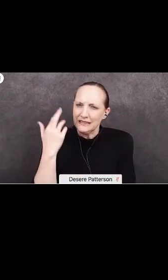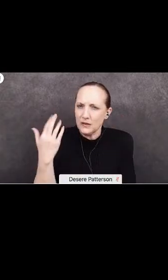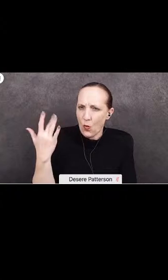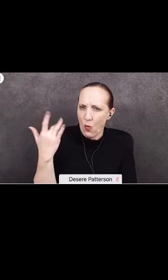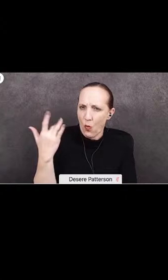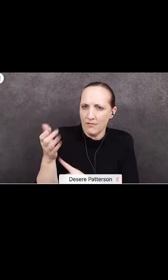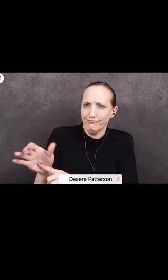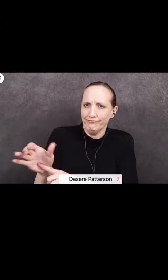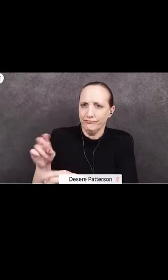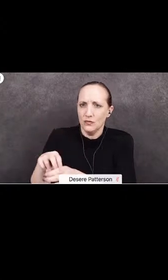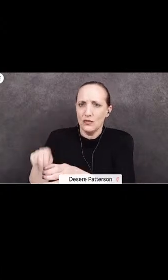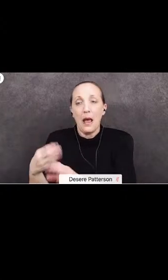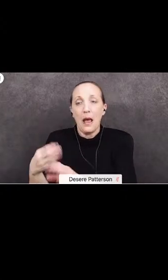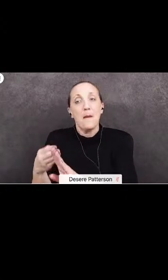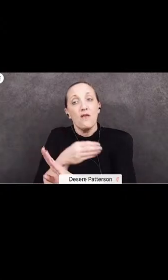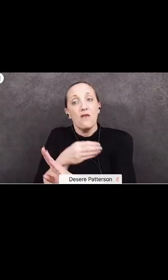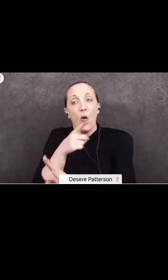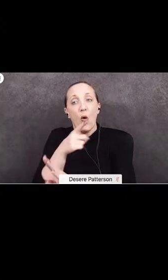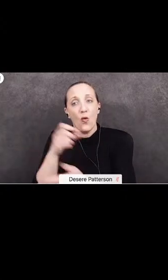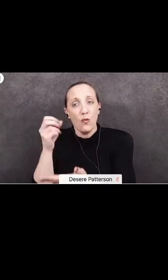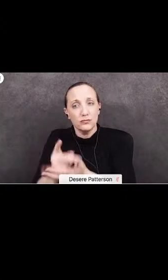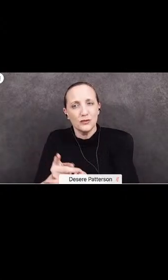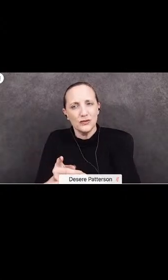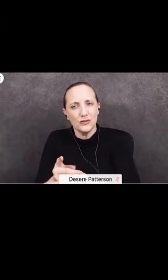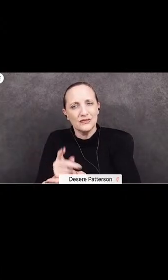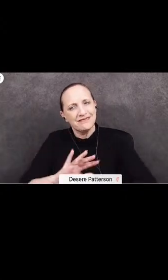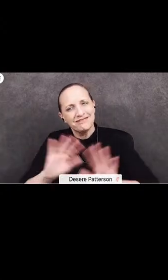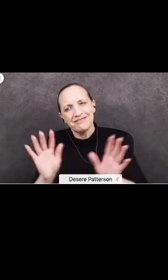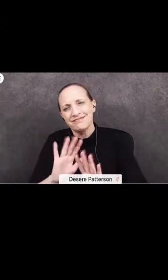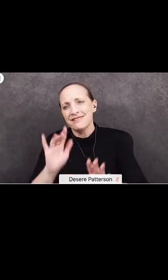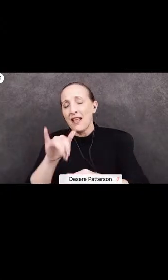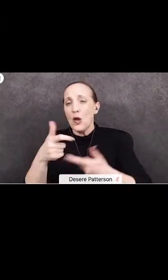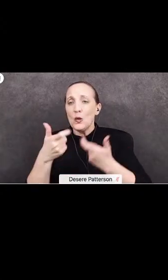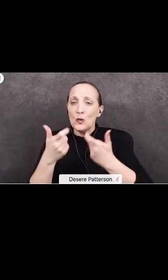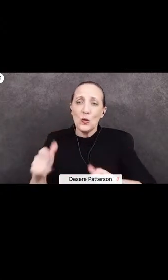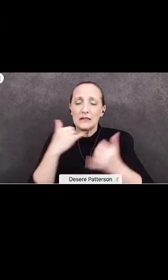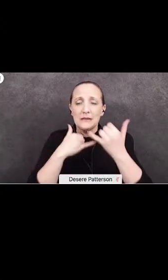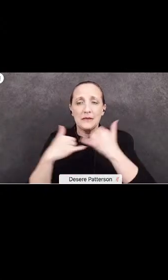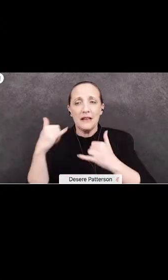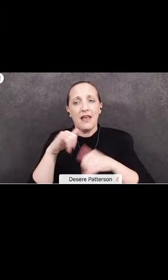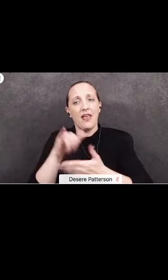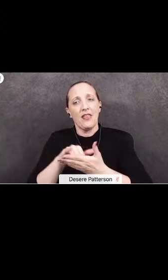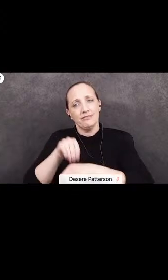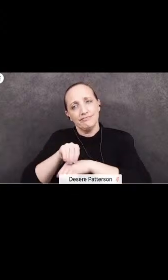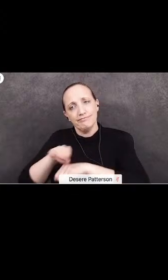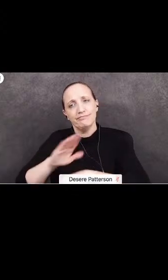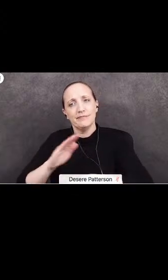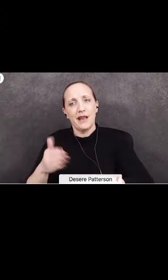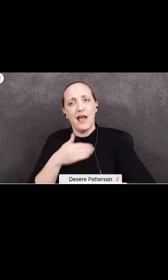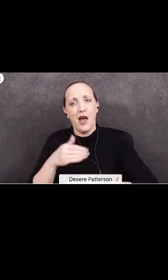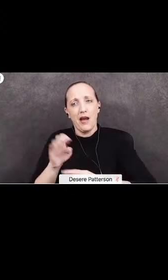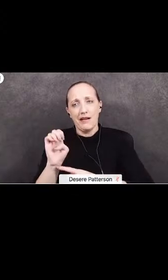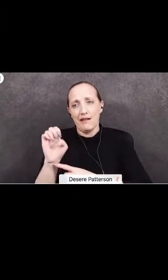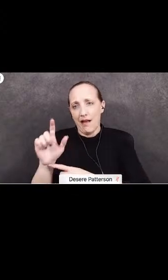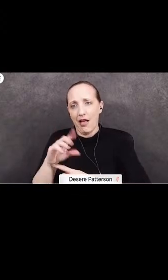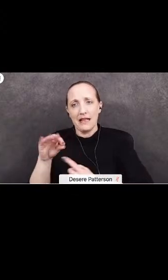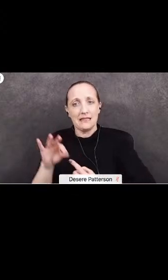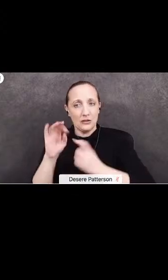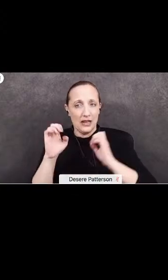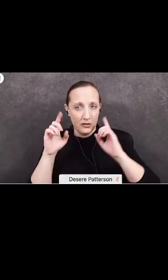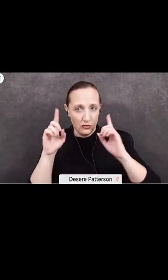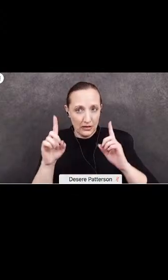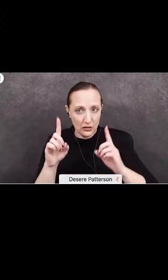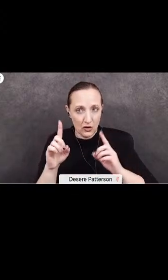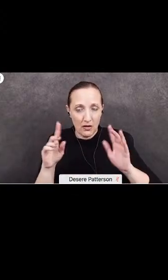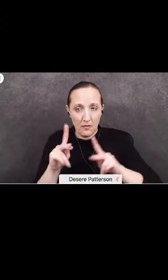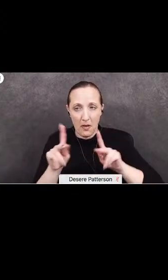before approving. You have made a huge mistake that will greatly impact our English learner and special education populations. I ask the board